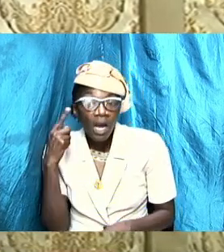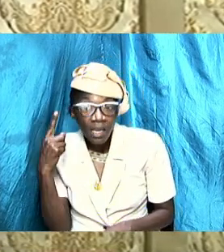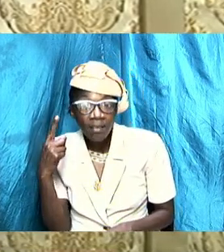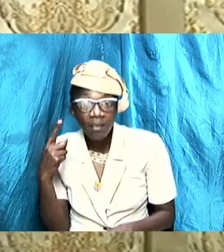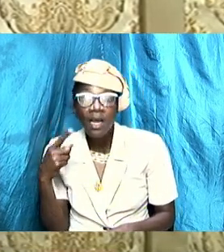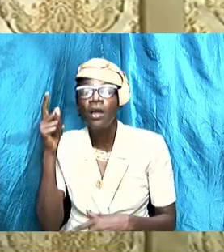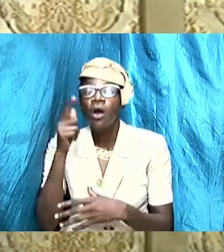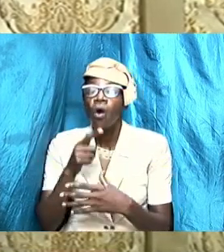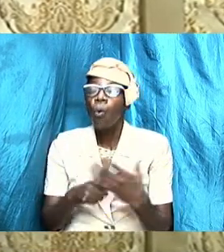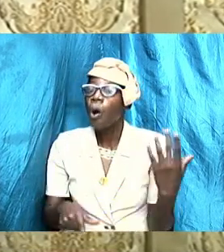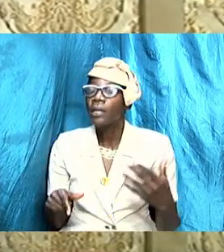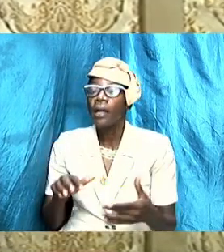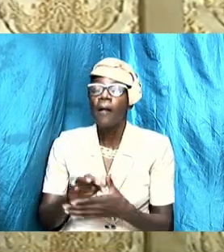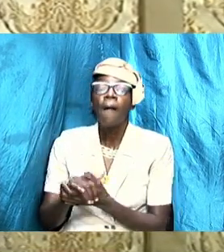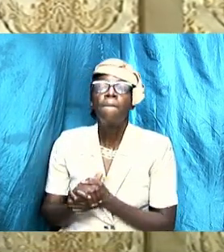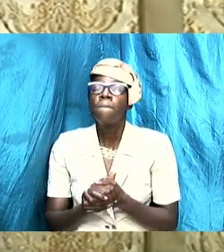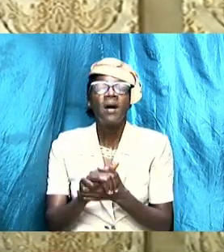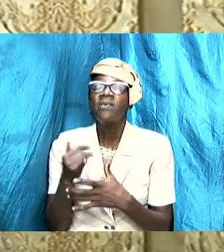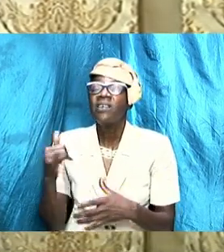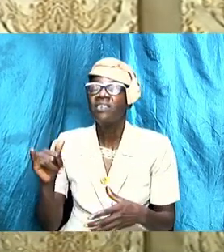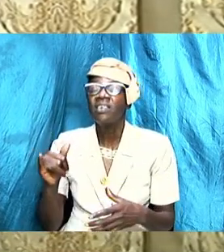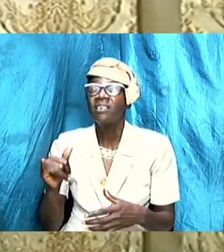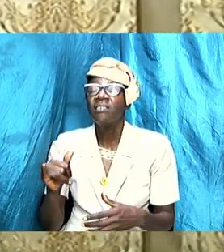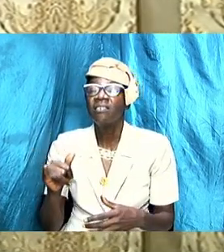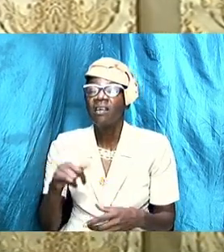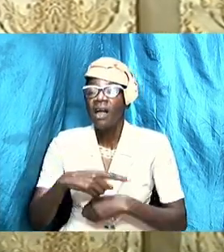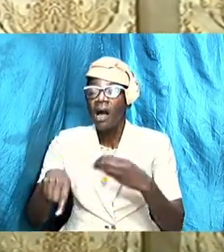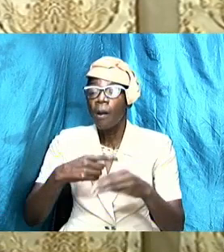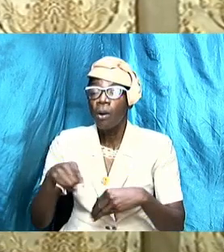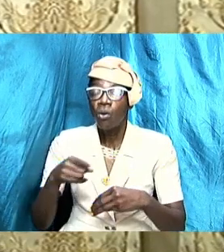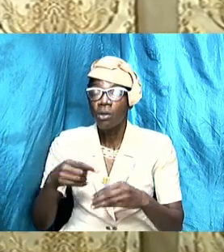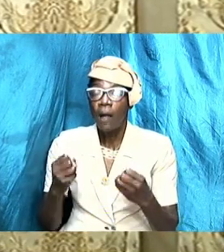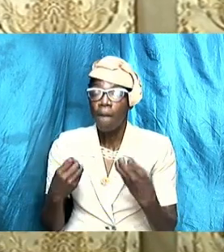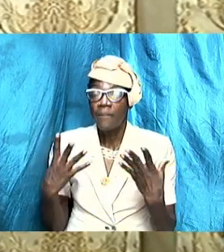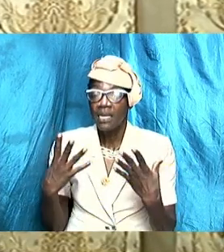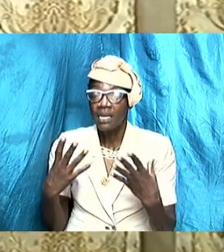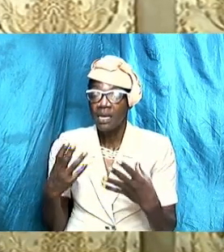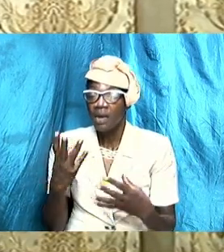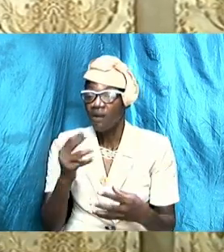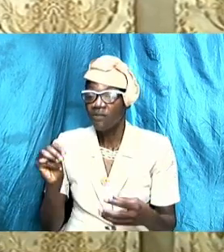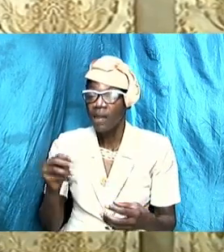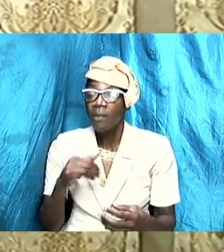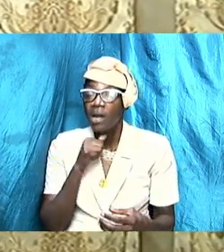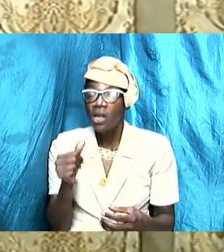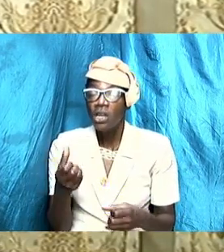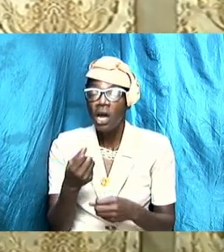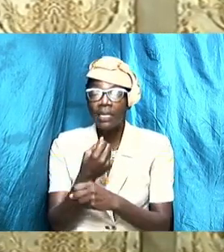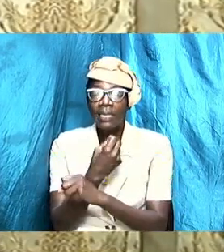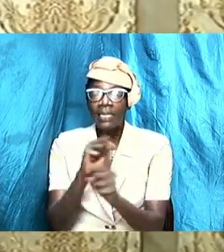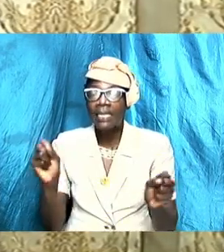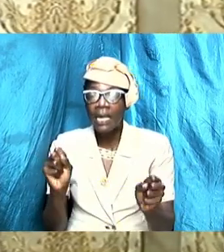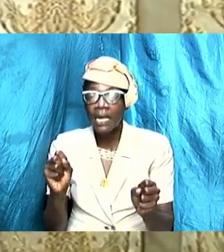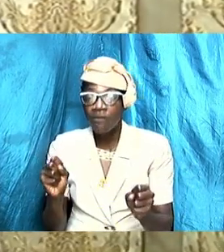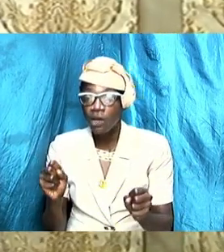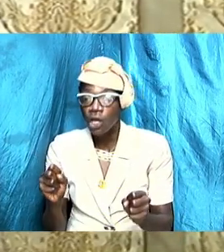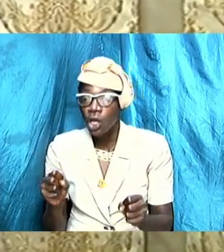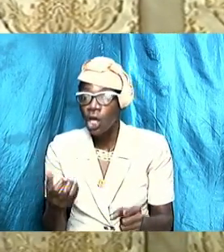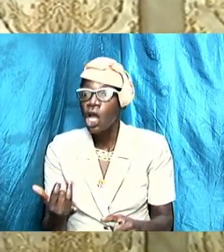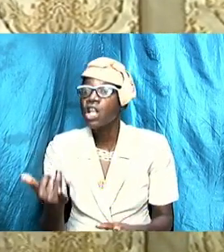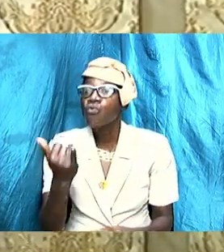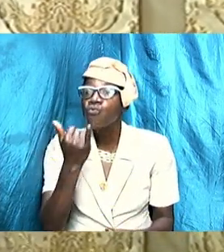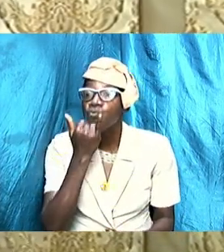marriage is all about. Many of them are unsaved. And it is a terrible thing to take instructions and